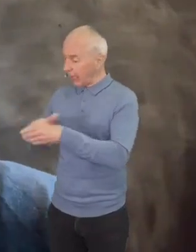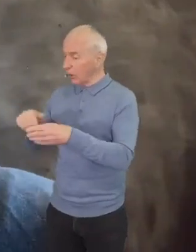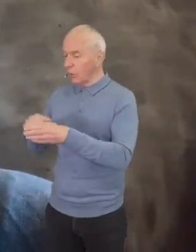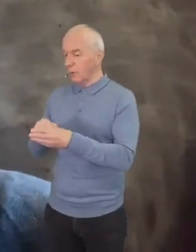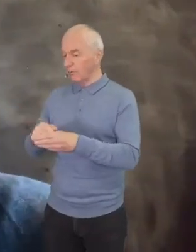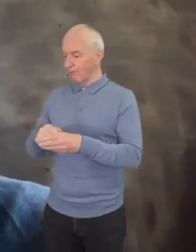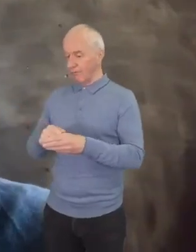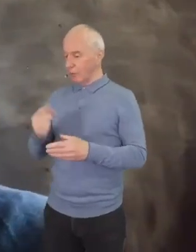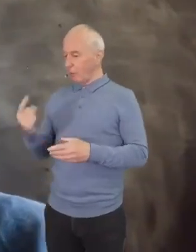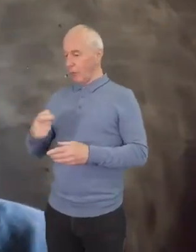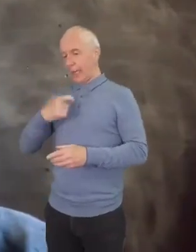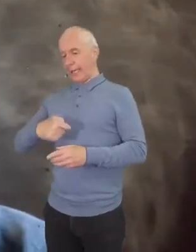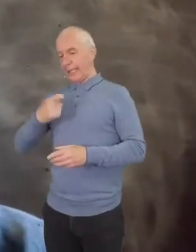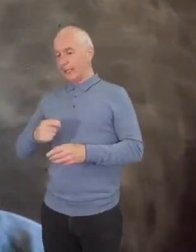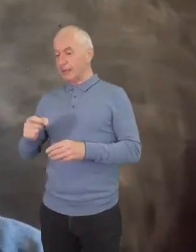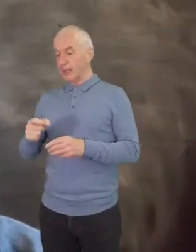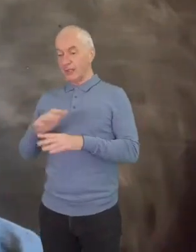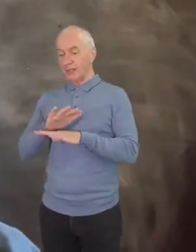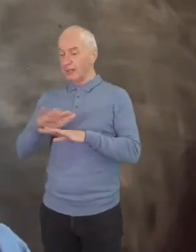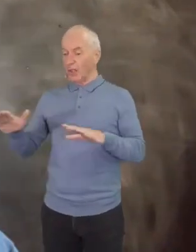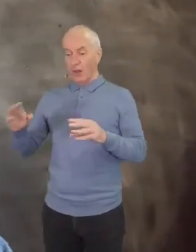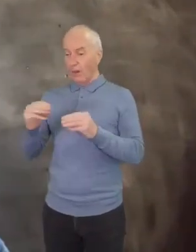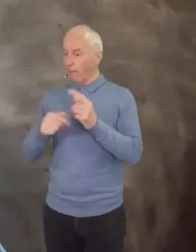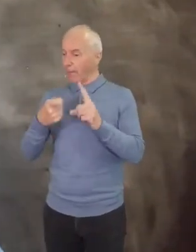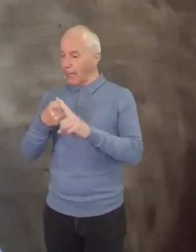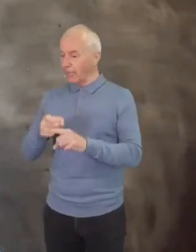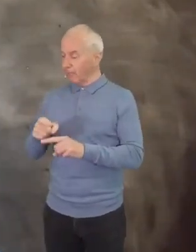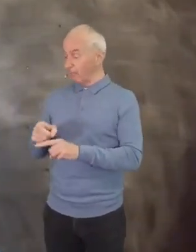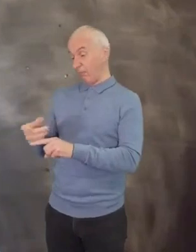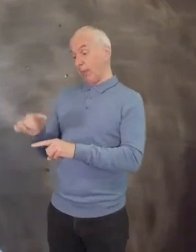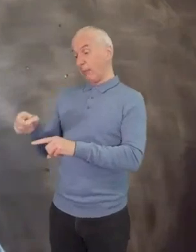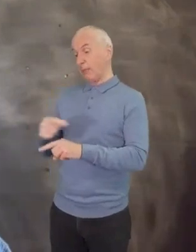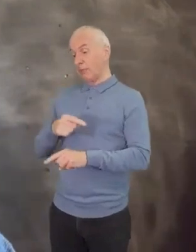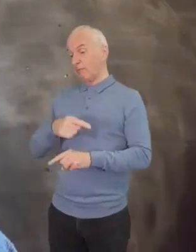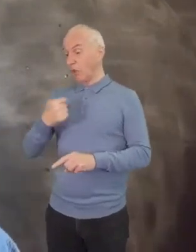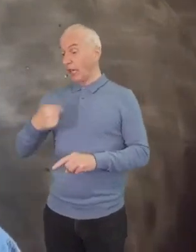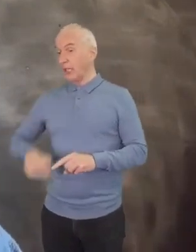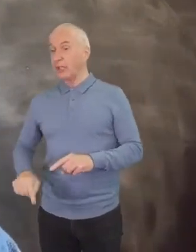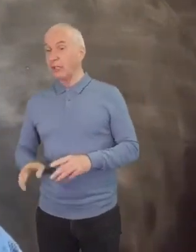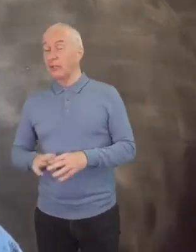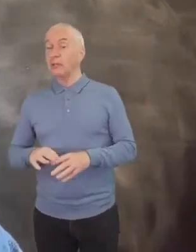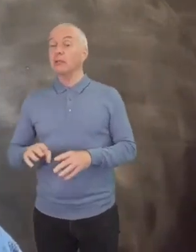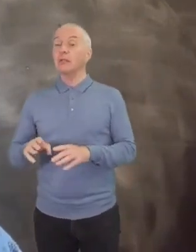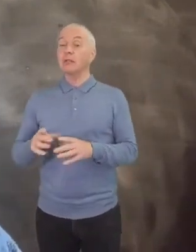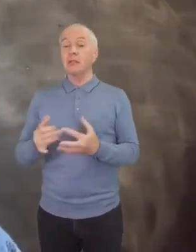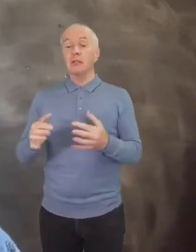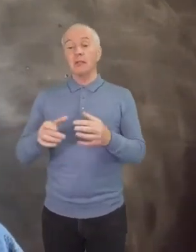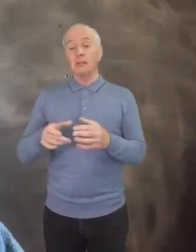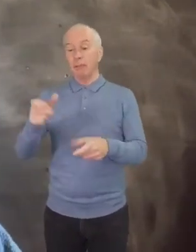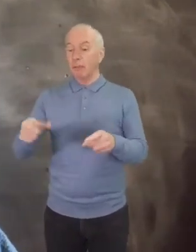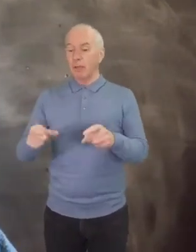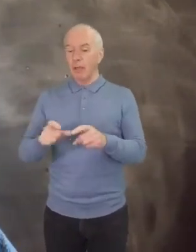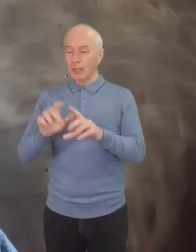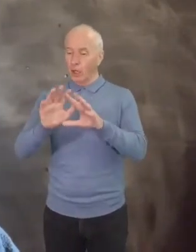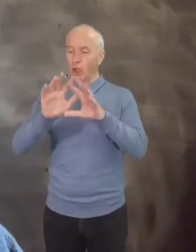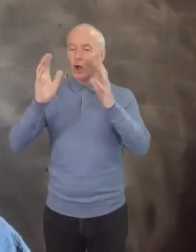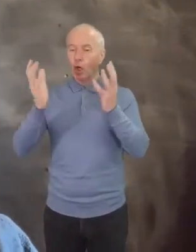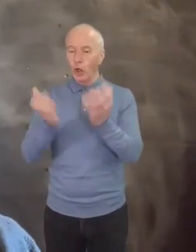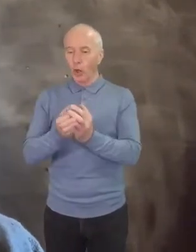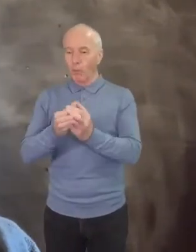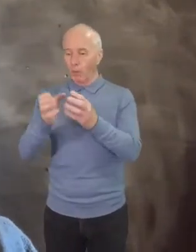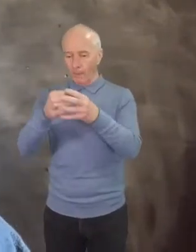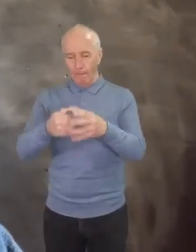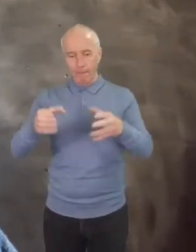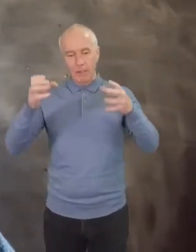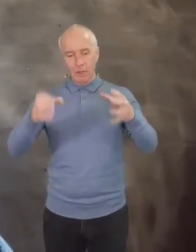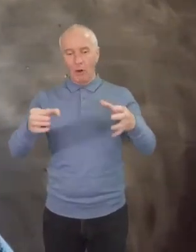someone who's Chinese, for example. However, a lot of people actually prefer the term global majority heritage, which confers